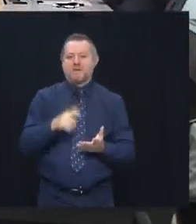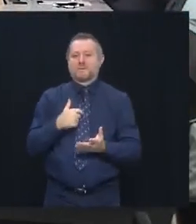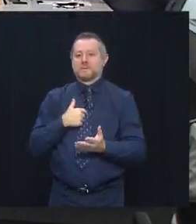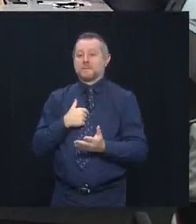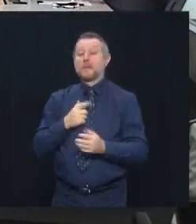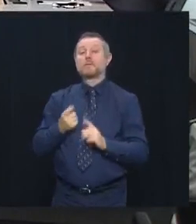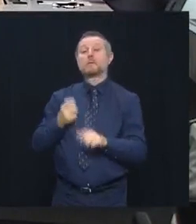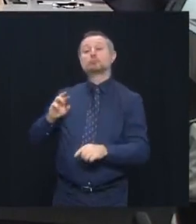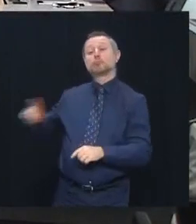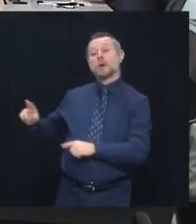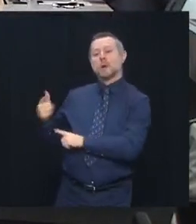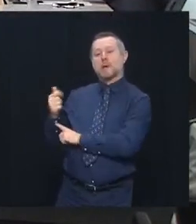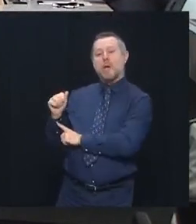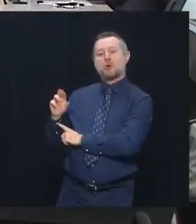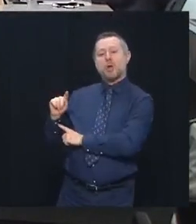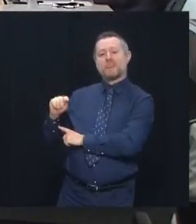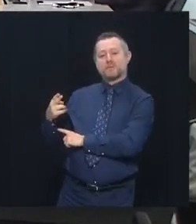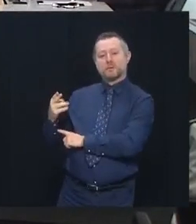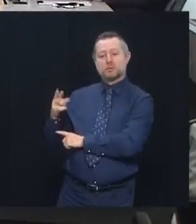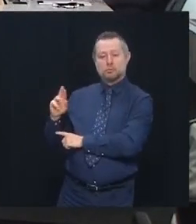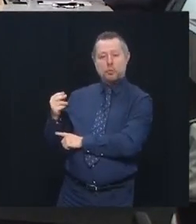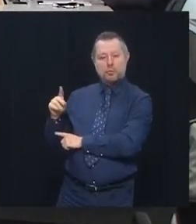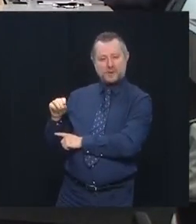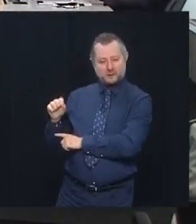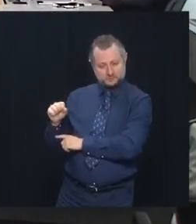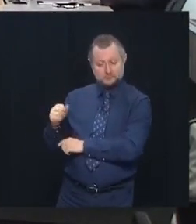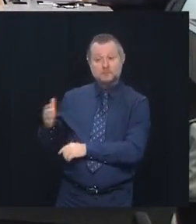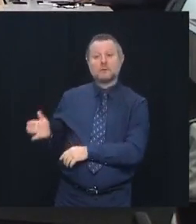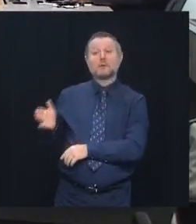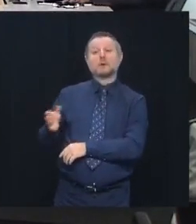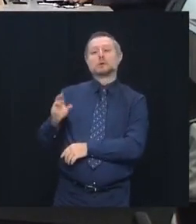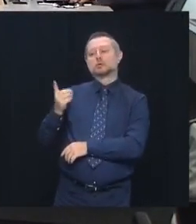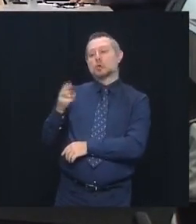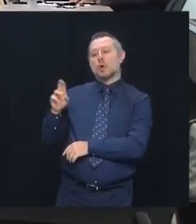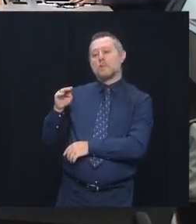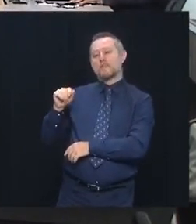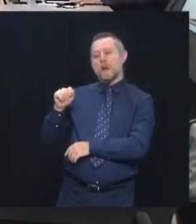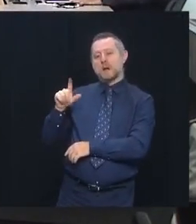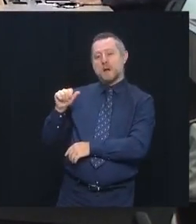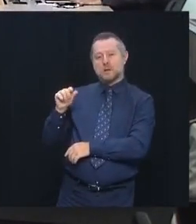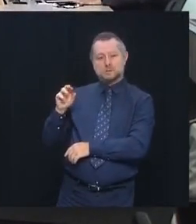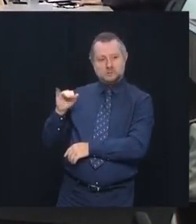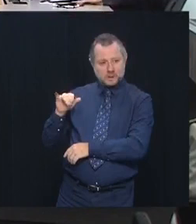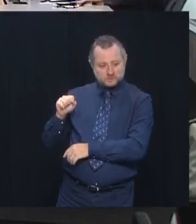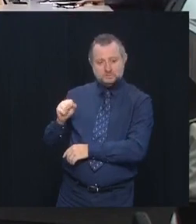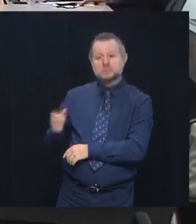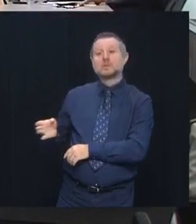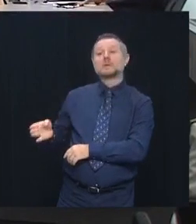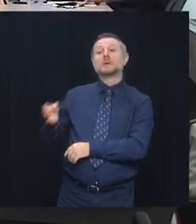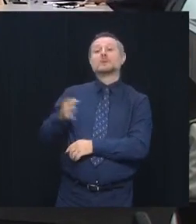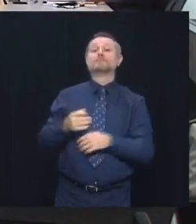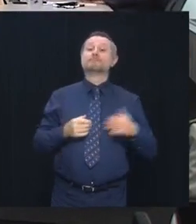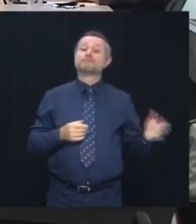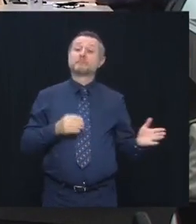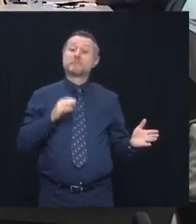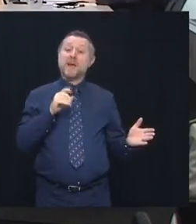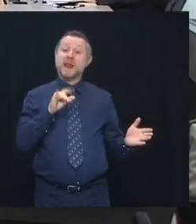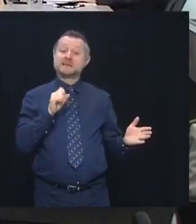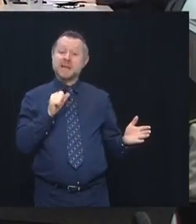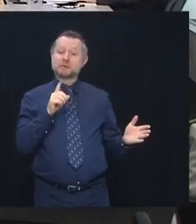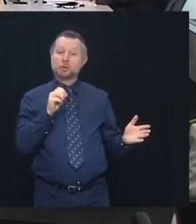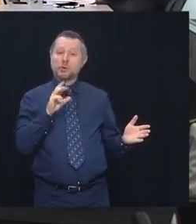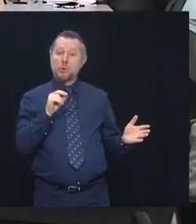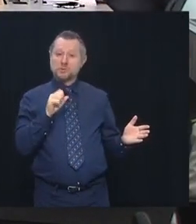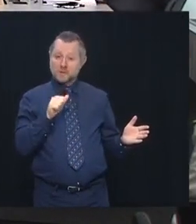Mr. Gareth Rhodes. To his left, Dr. James Malatras. To my right, Melissa DeRozan, Secretary of the Governor.